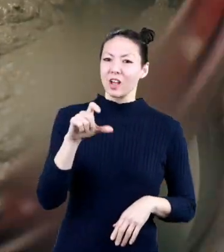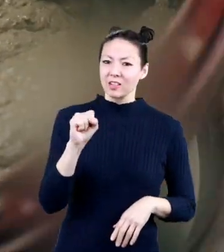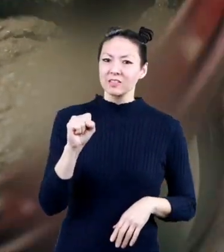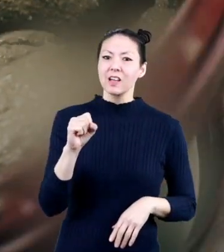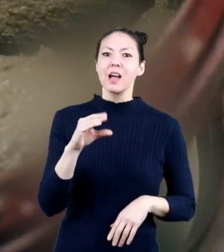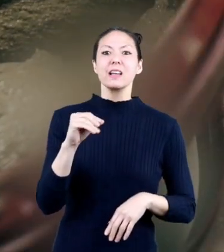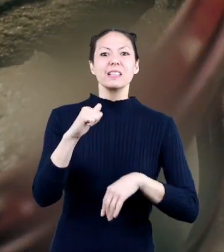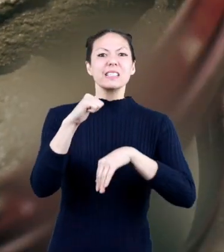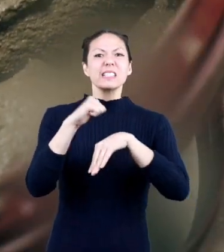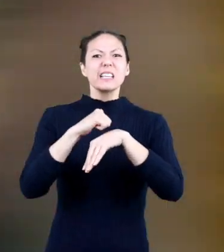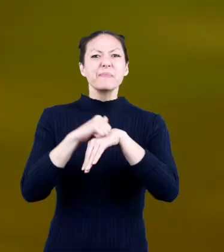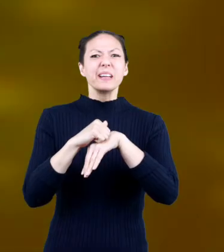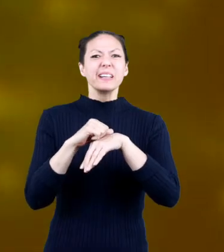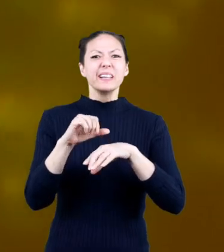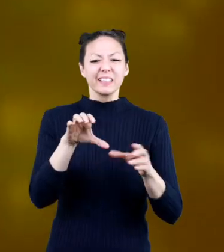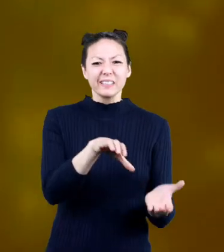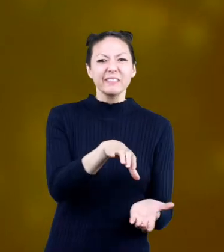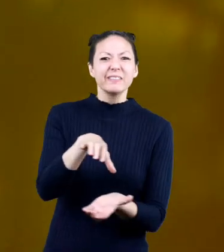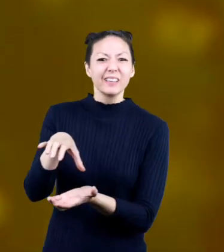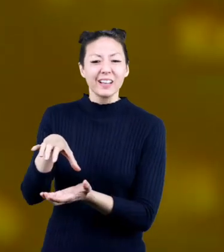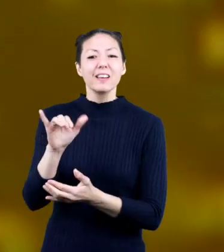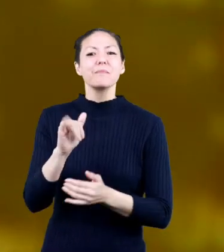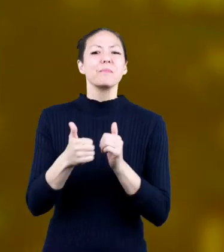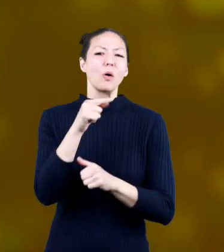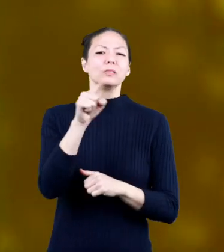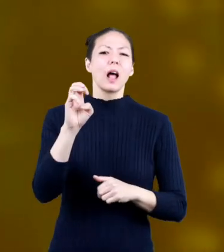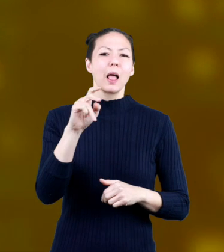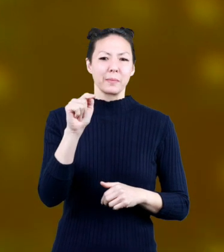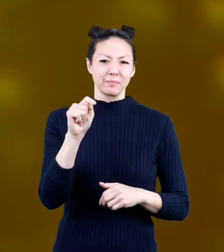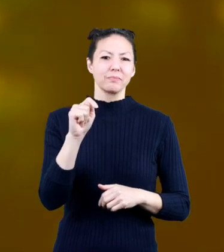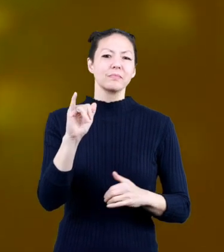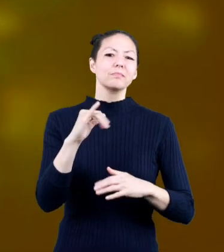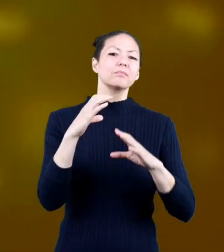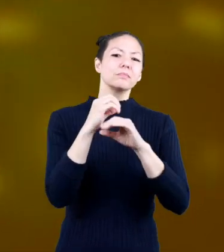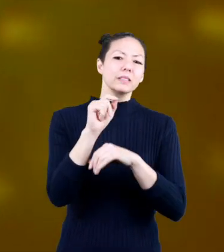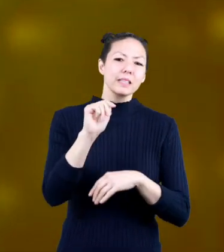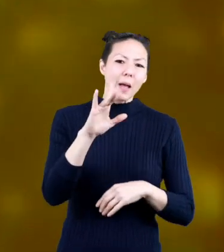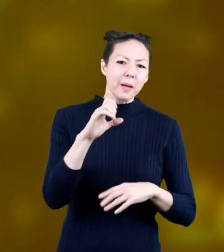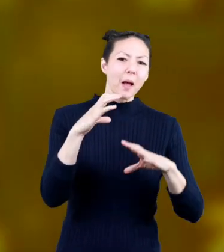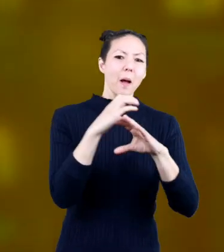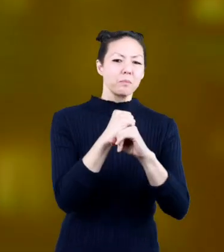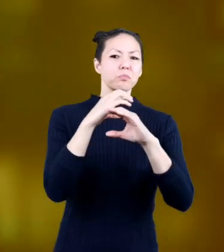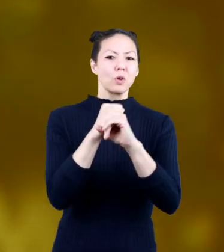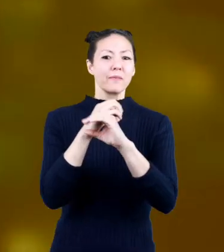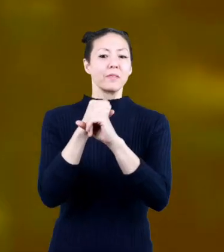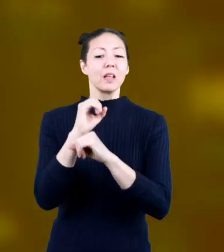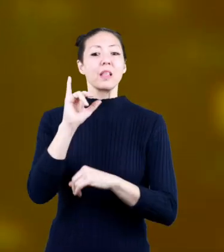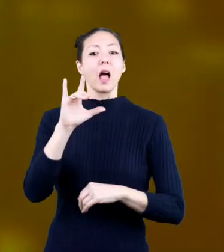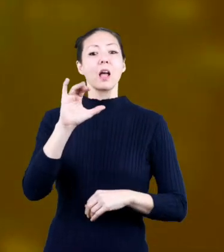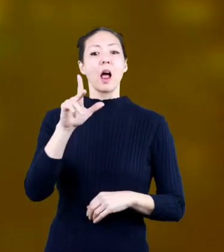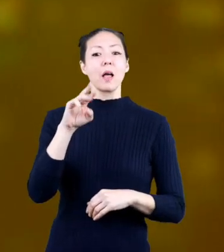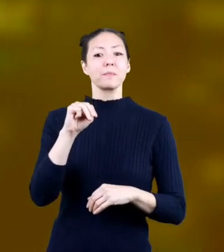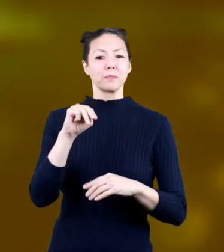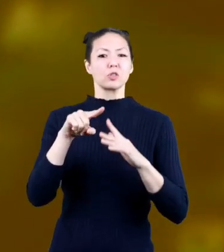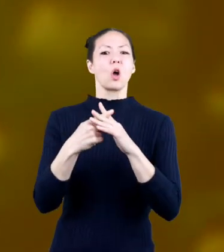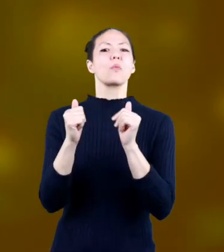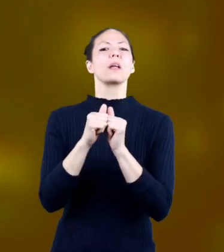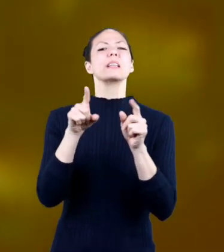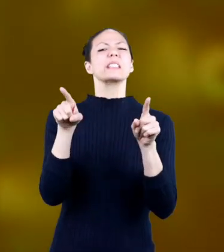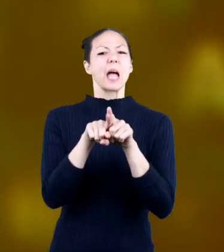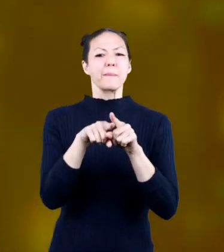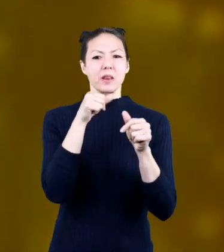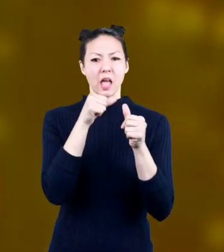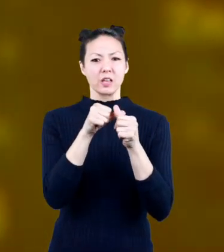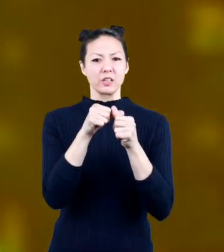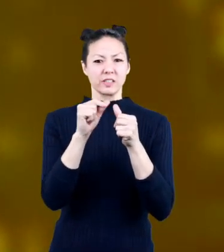and in cement like most elements on the table the abbreviation for calcium starts with the same